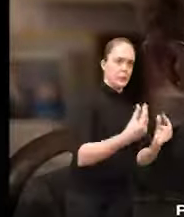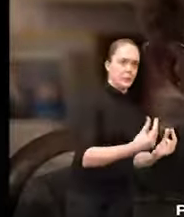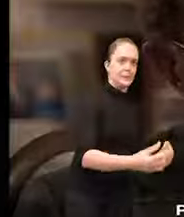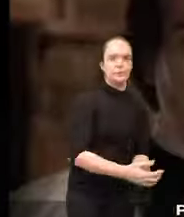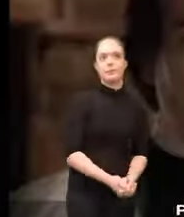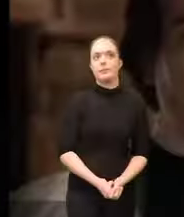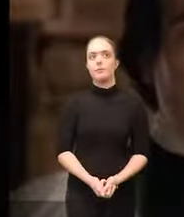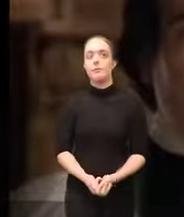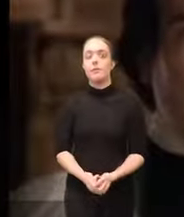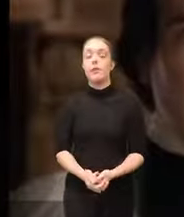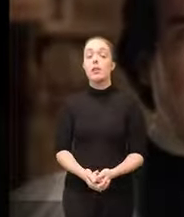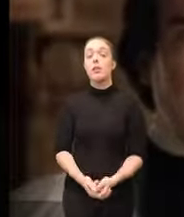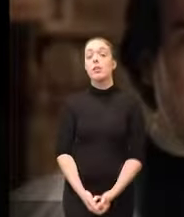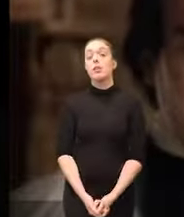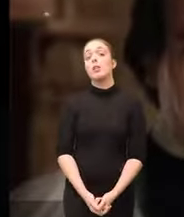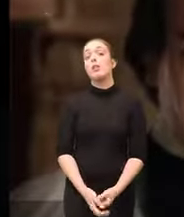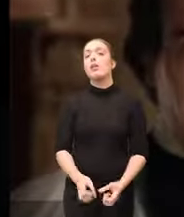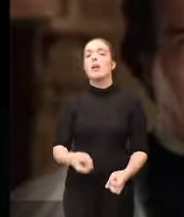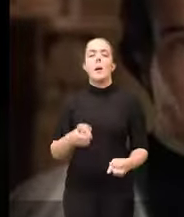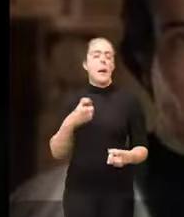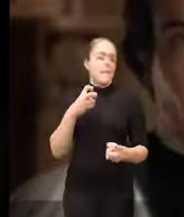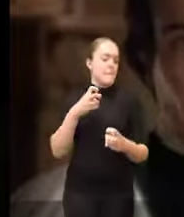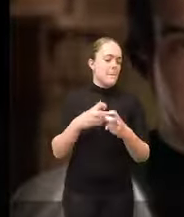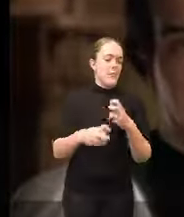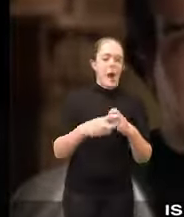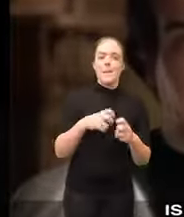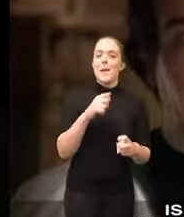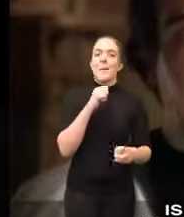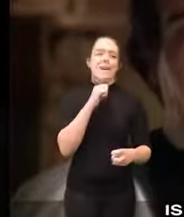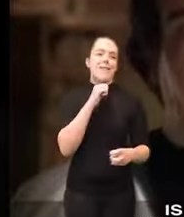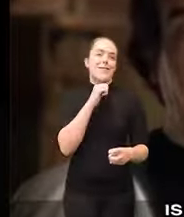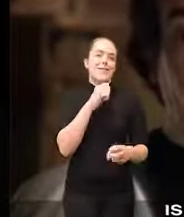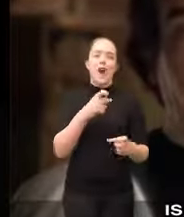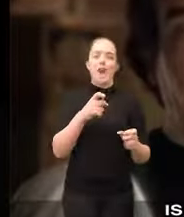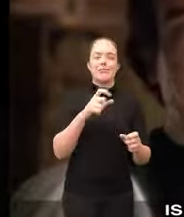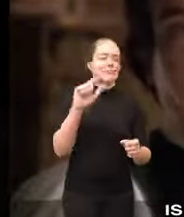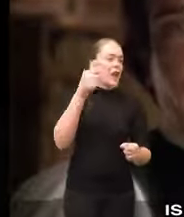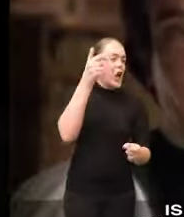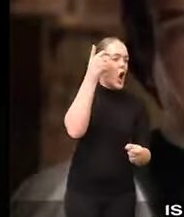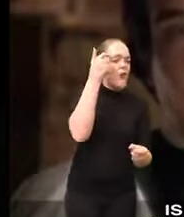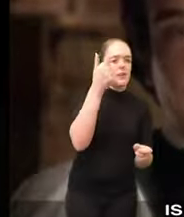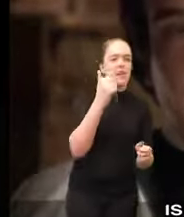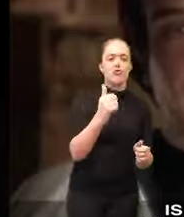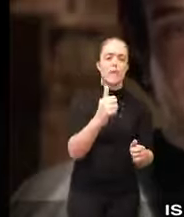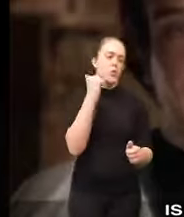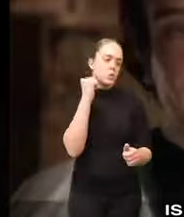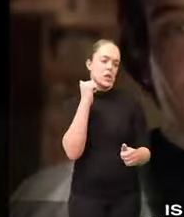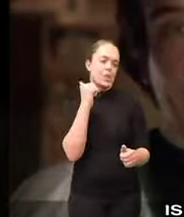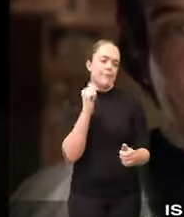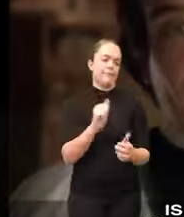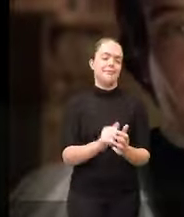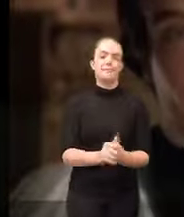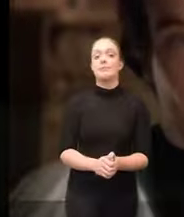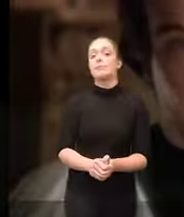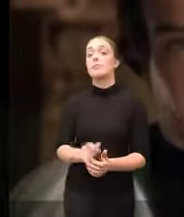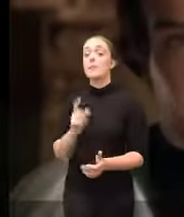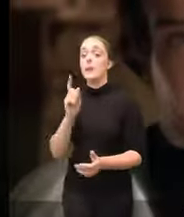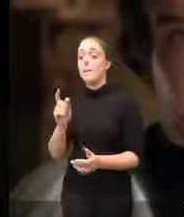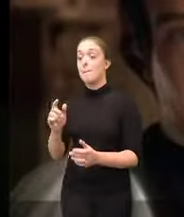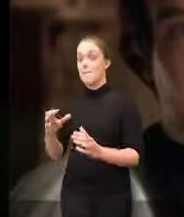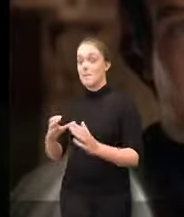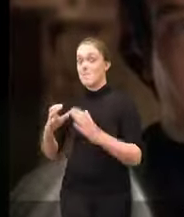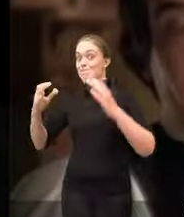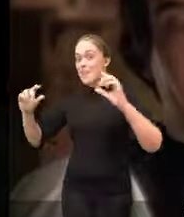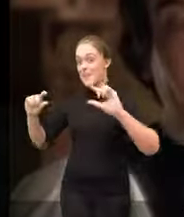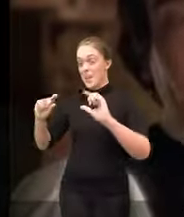majority the biggest danger to our rights today is not from governments acting against the will of the majority